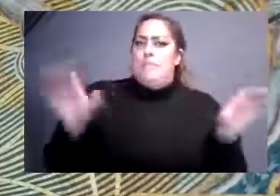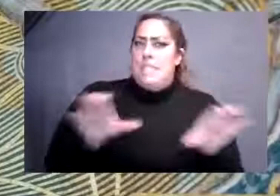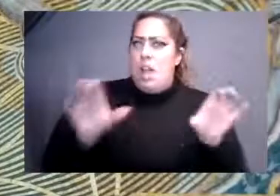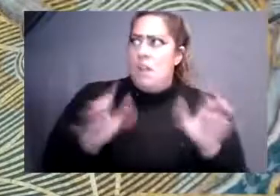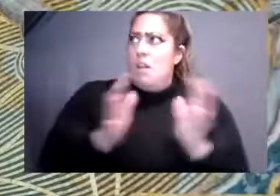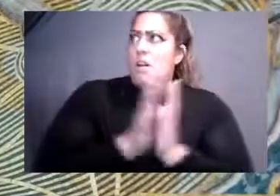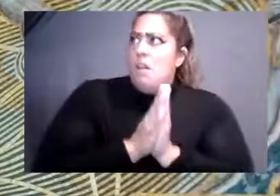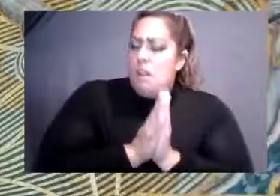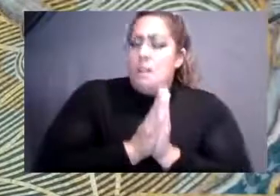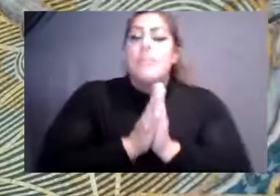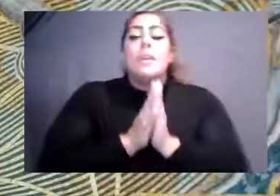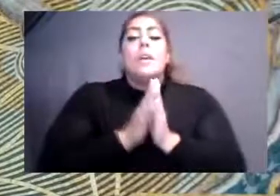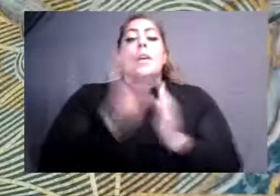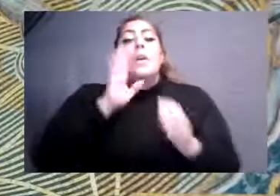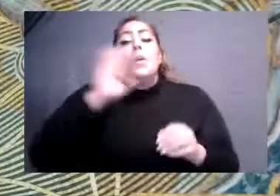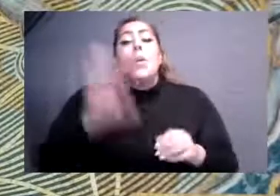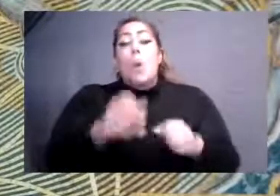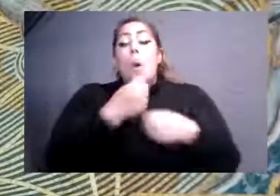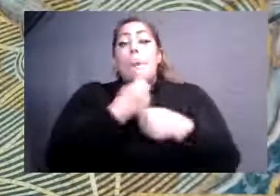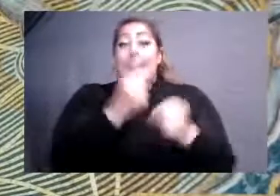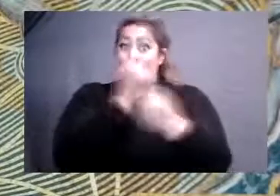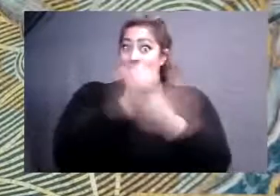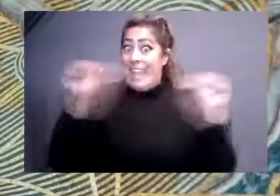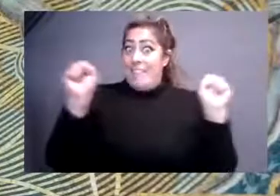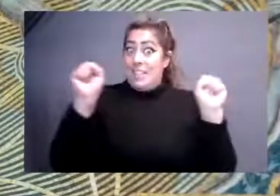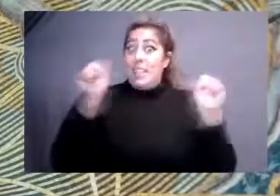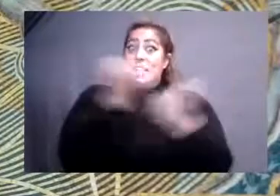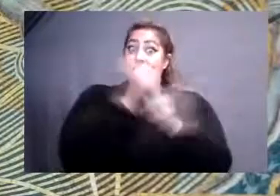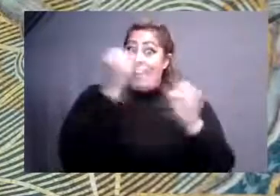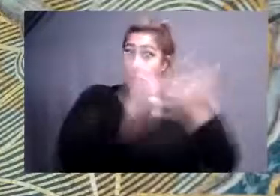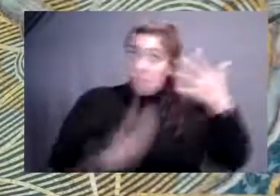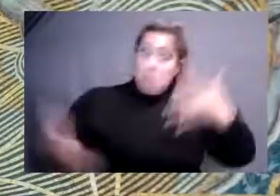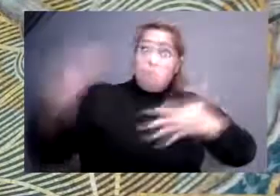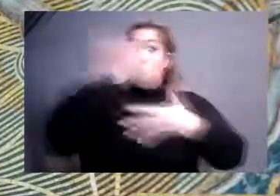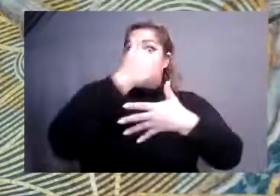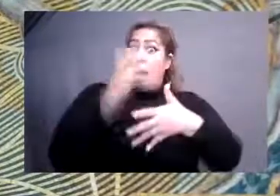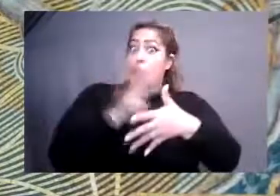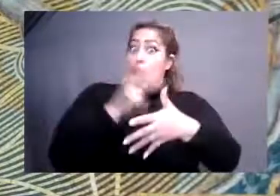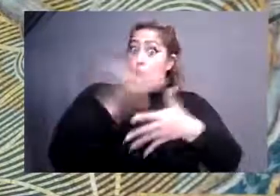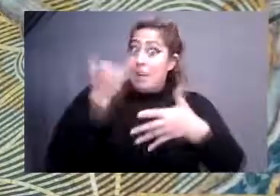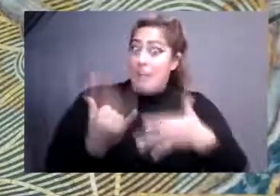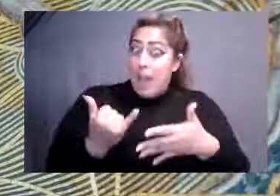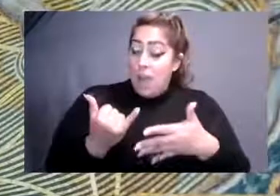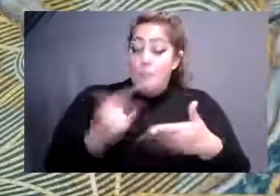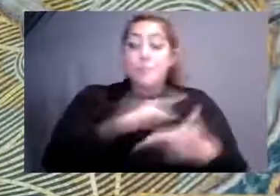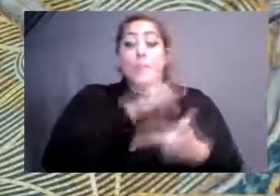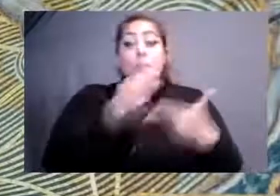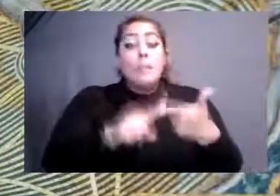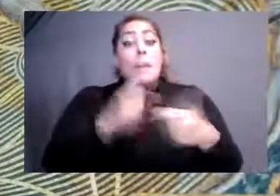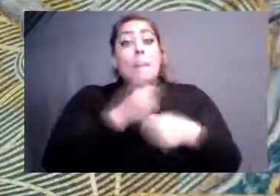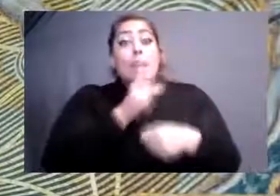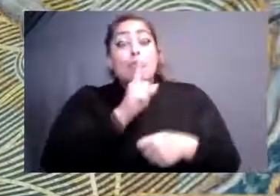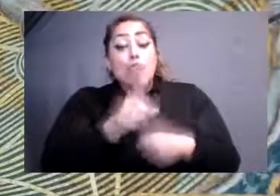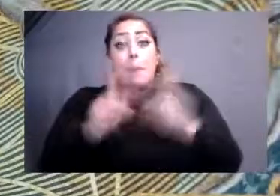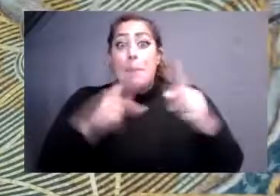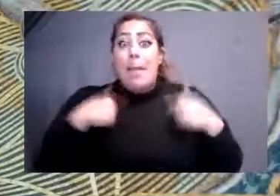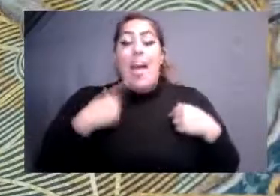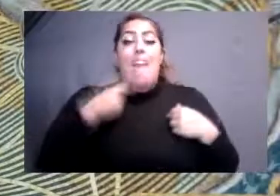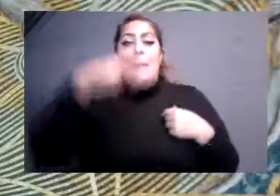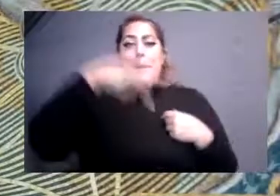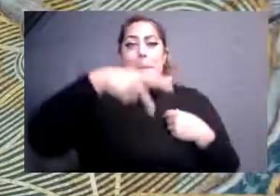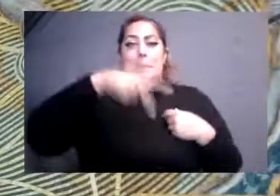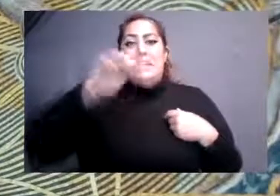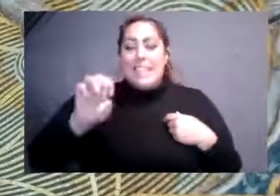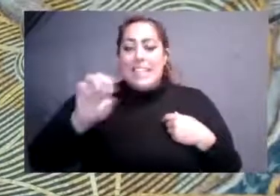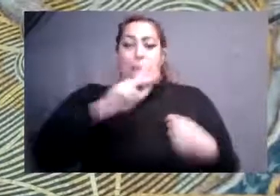you know, making the safety a number one priority, clearly making sure people have the personal protective equipment that they